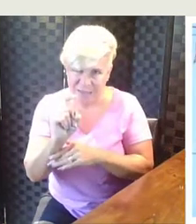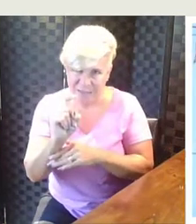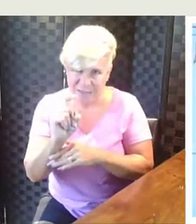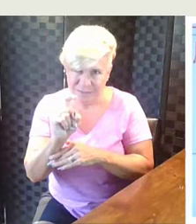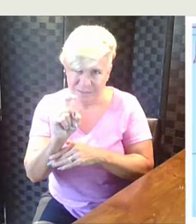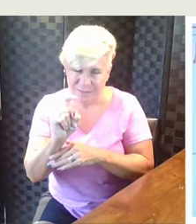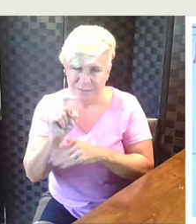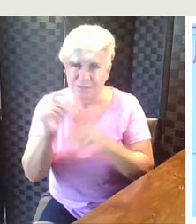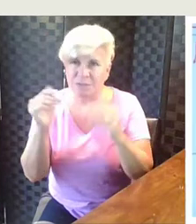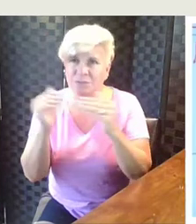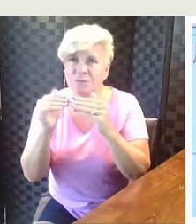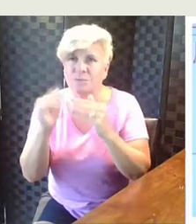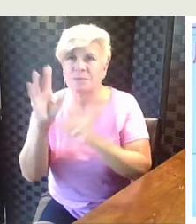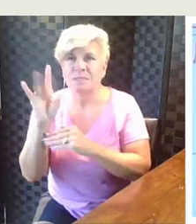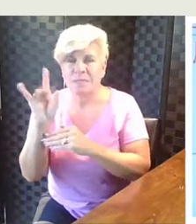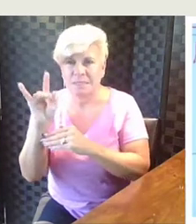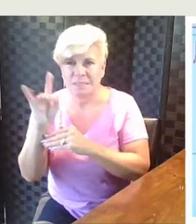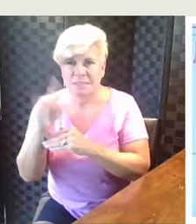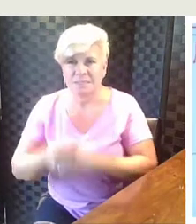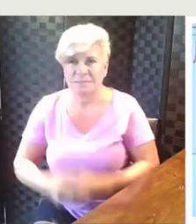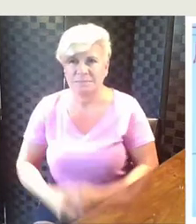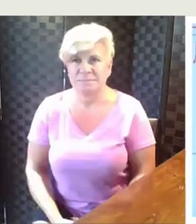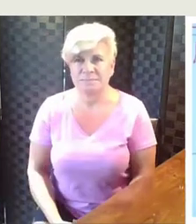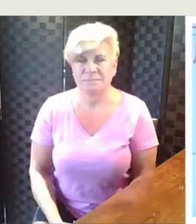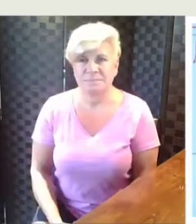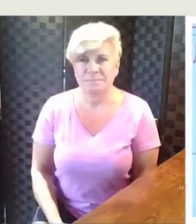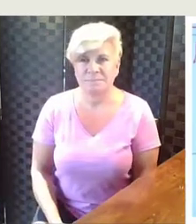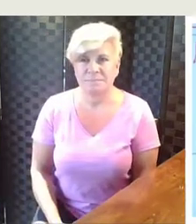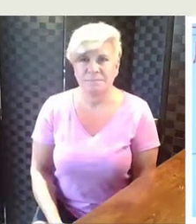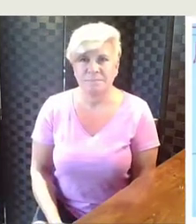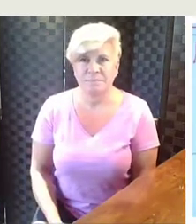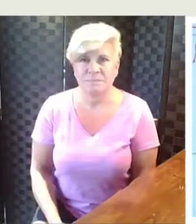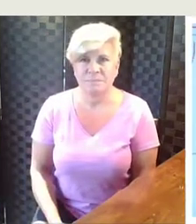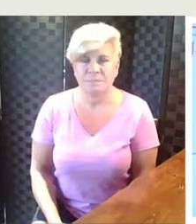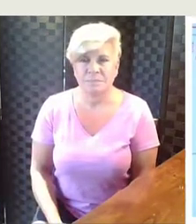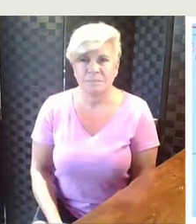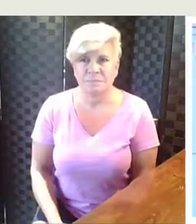many would she need to jump to jump the same as Kylie?